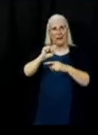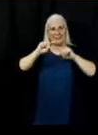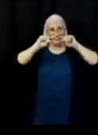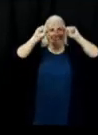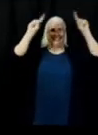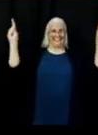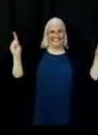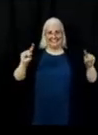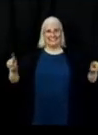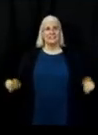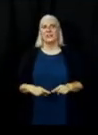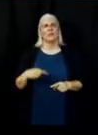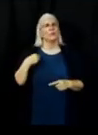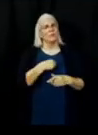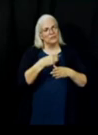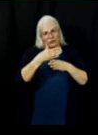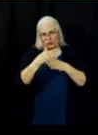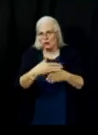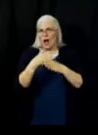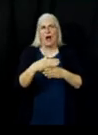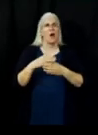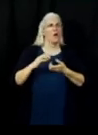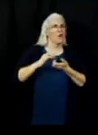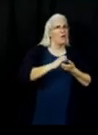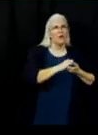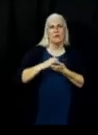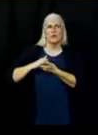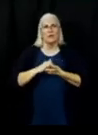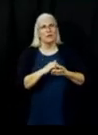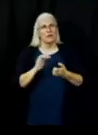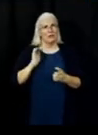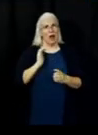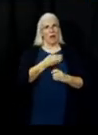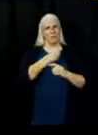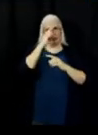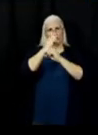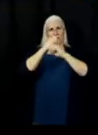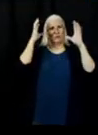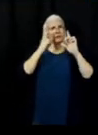making sure we have the same plan. And that is your evening update. Thank you.